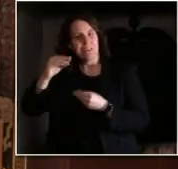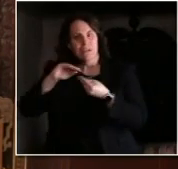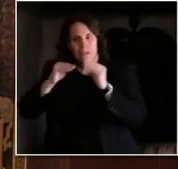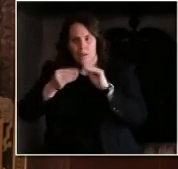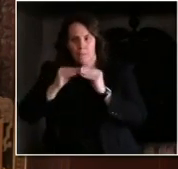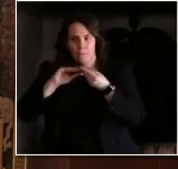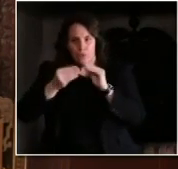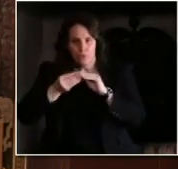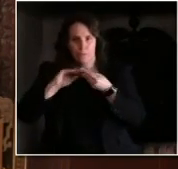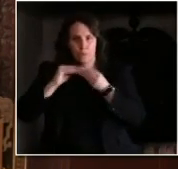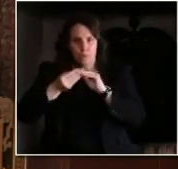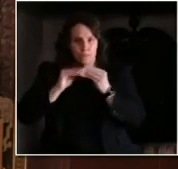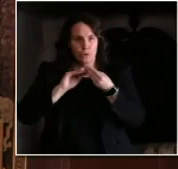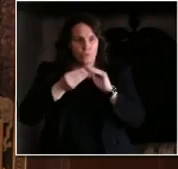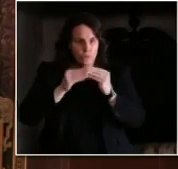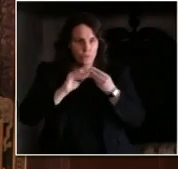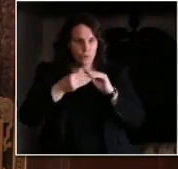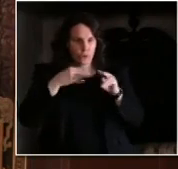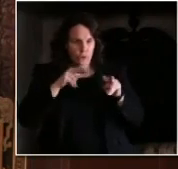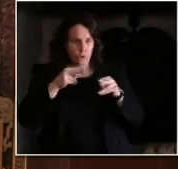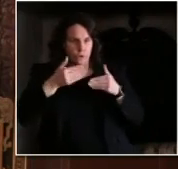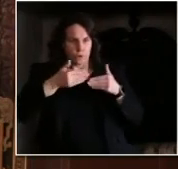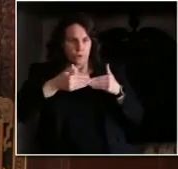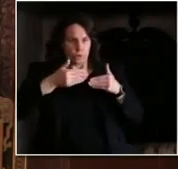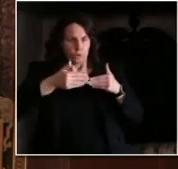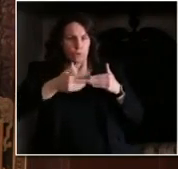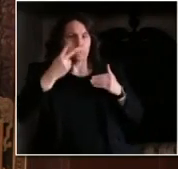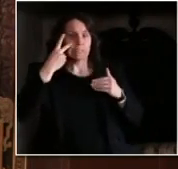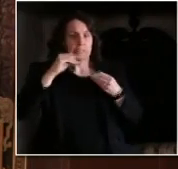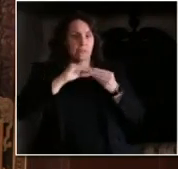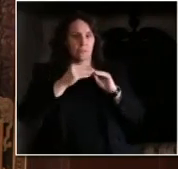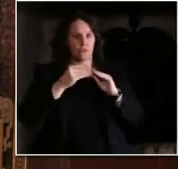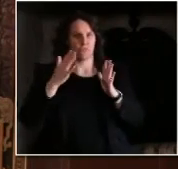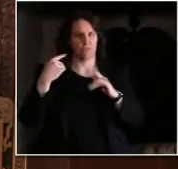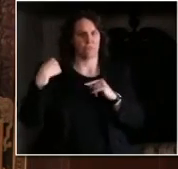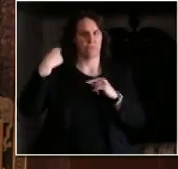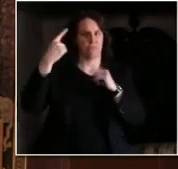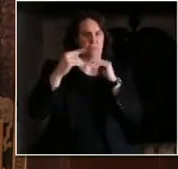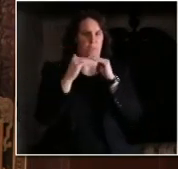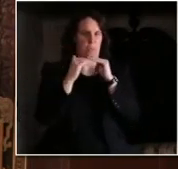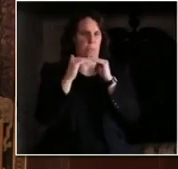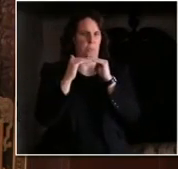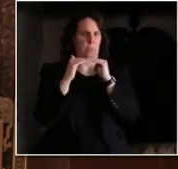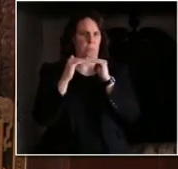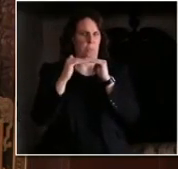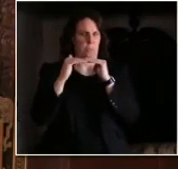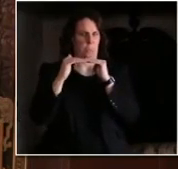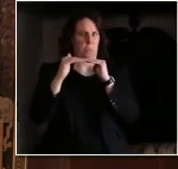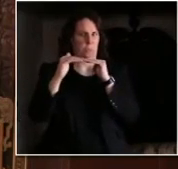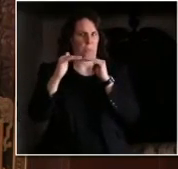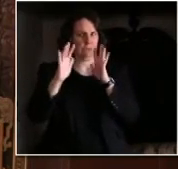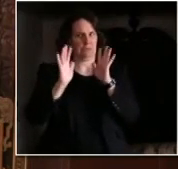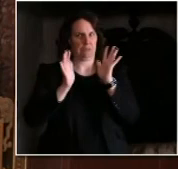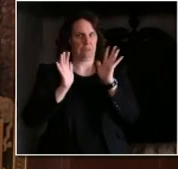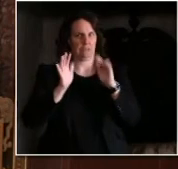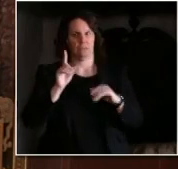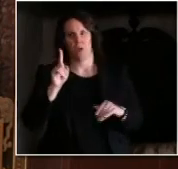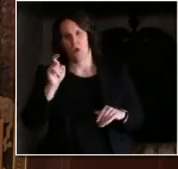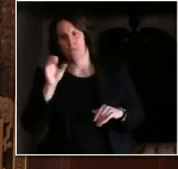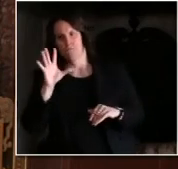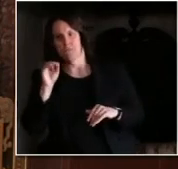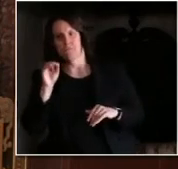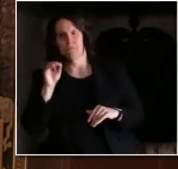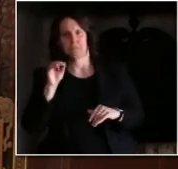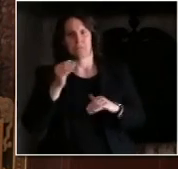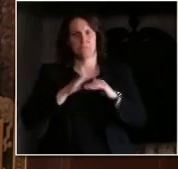steady, really a flat line in terms of the number of new cases being reported per day, between 150, sometimes higher to 190.